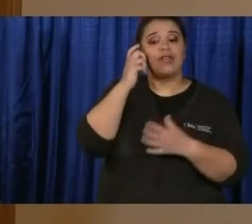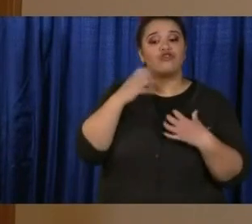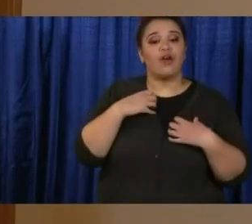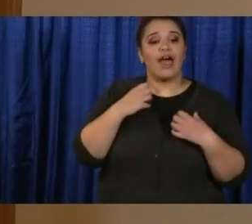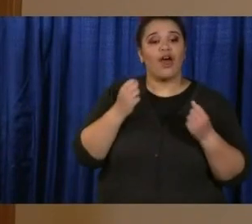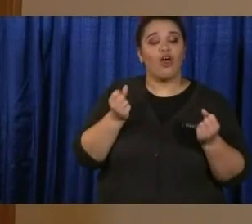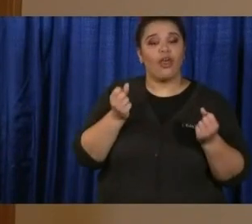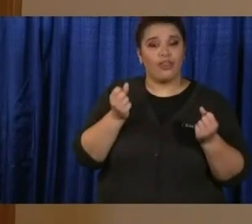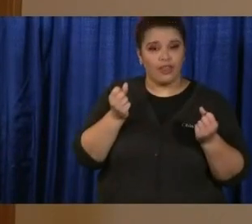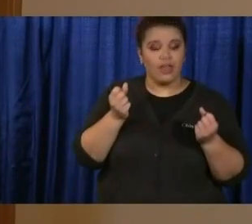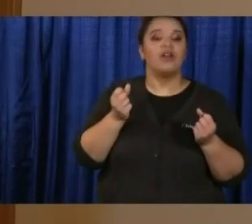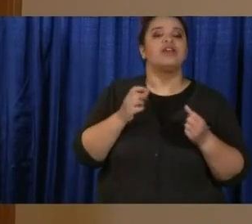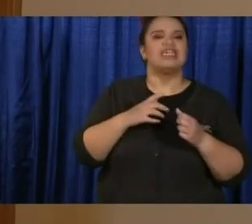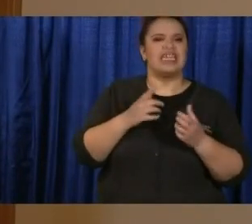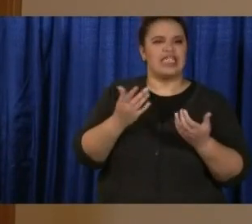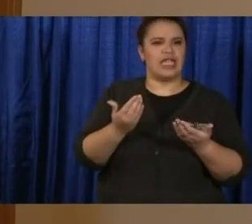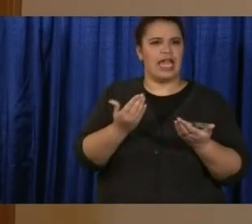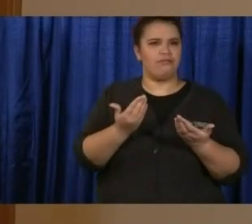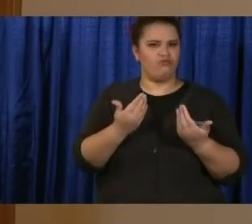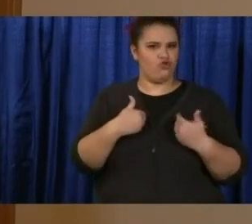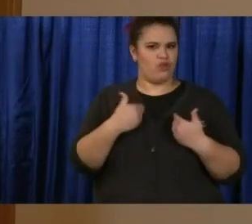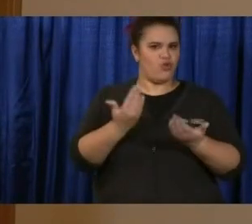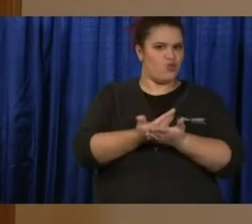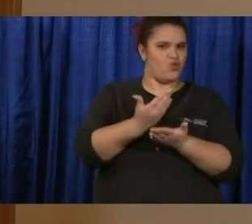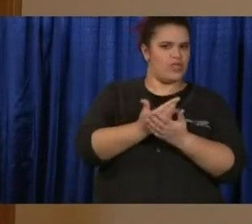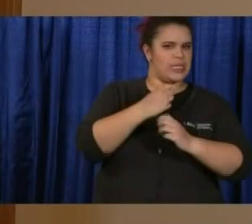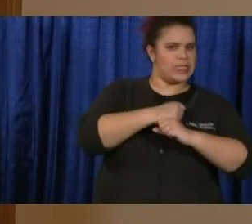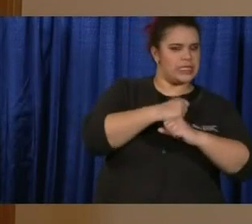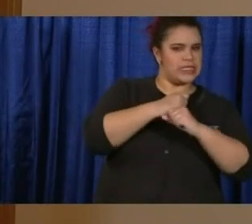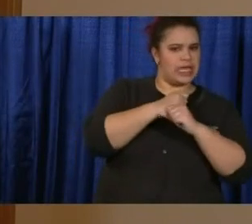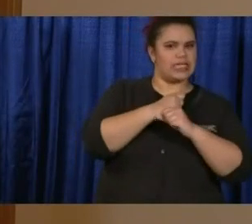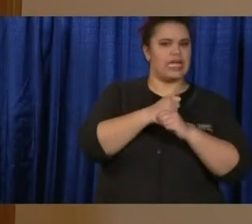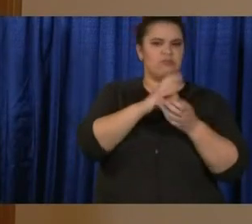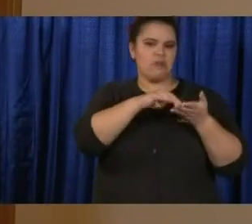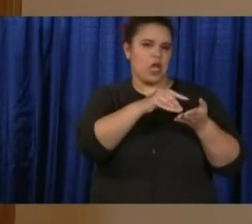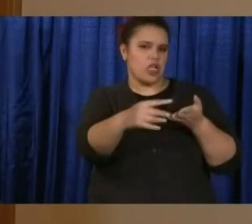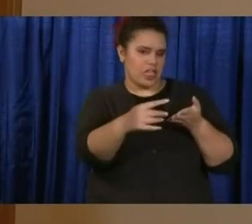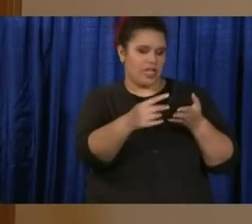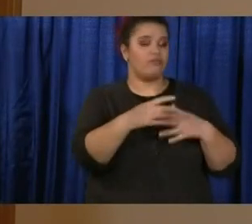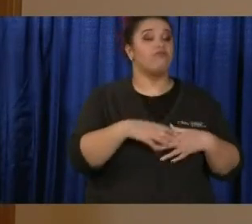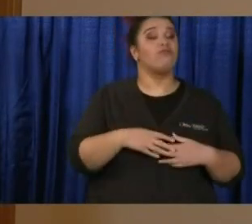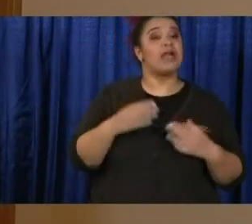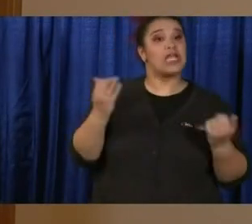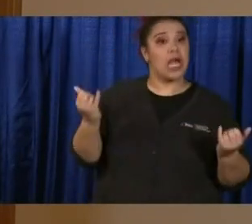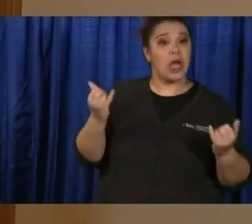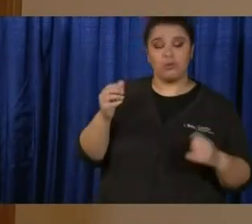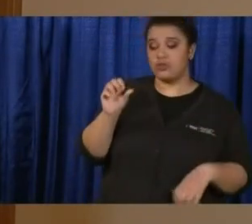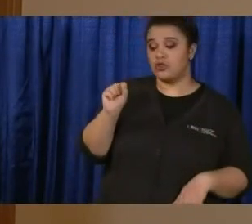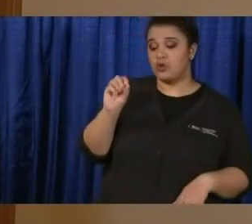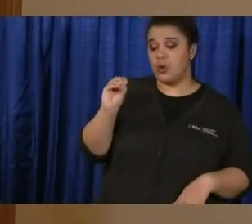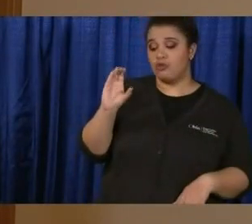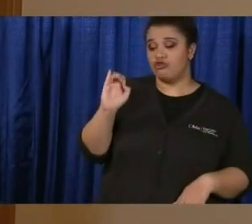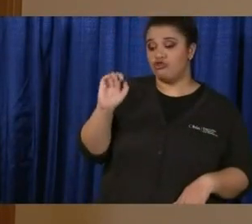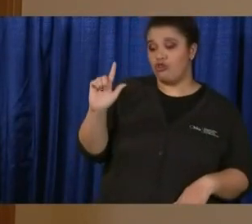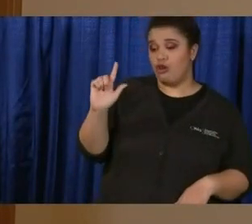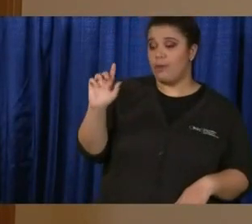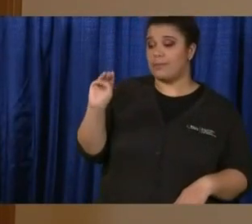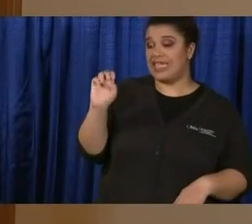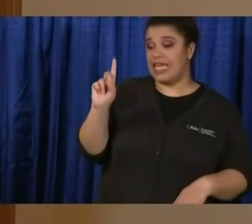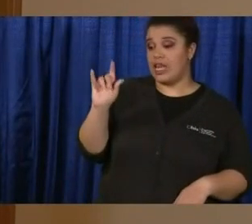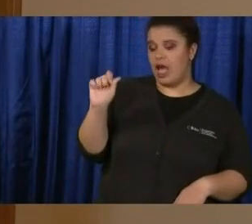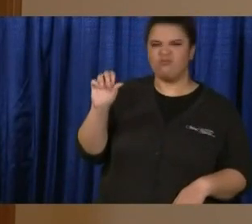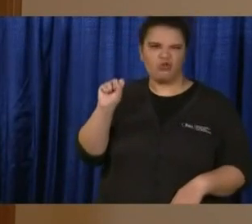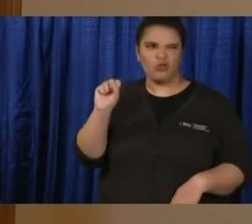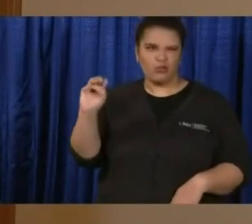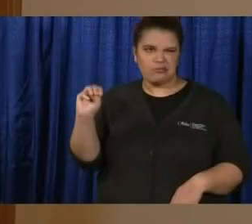put out new modeling today, and it's being shared a lot on social media, so I wanted to bring it to your attention. It says that we're two days away